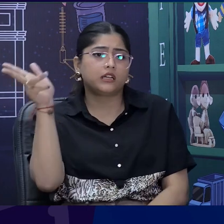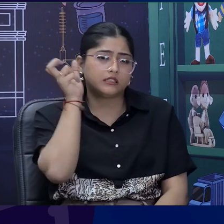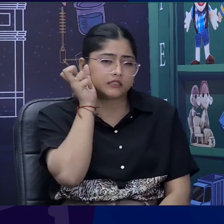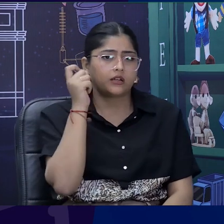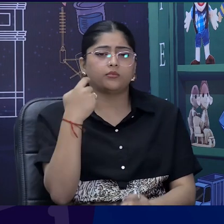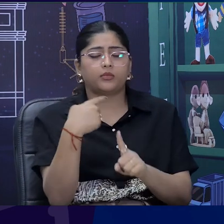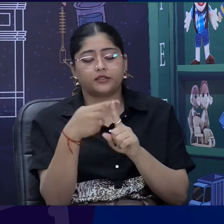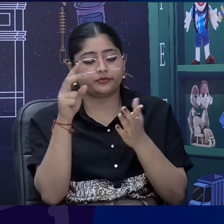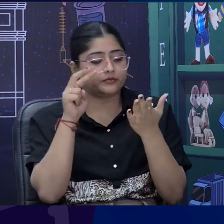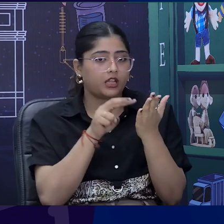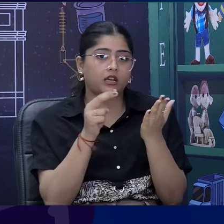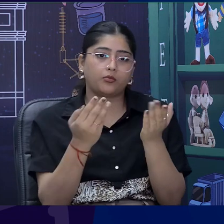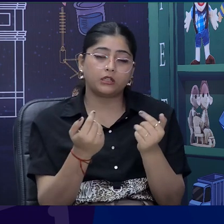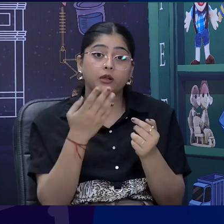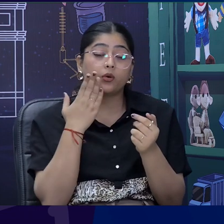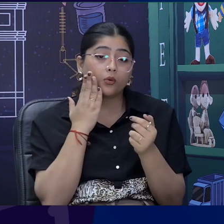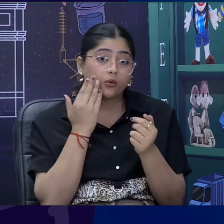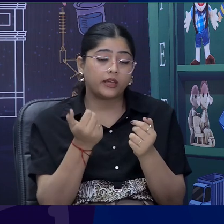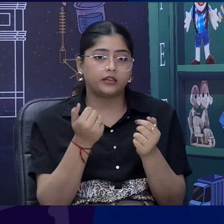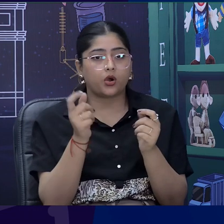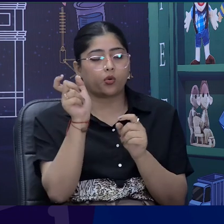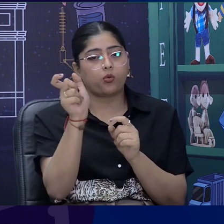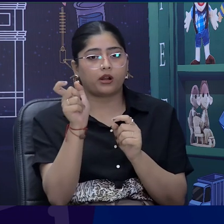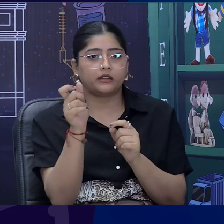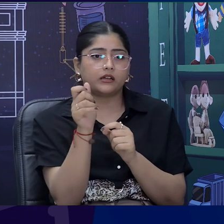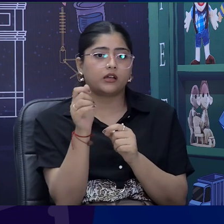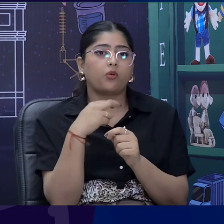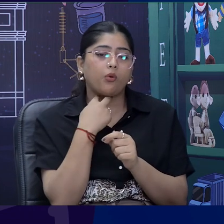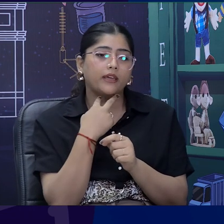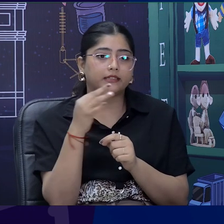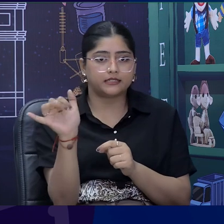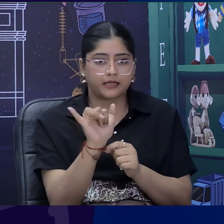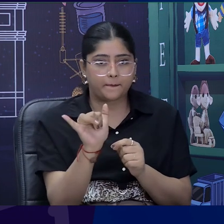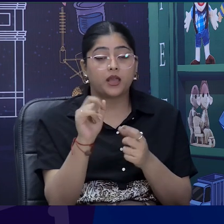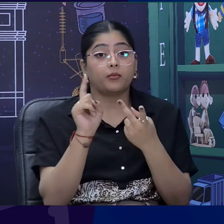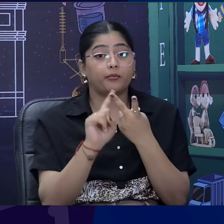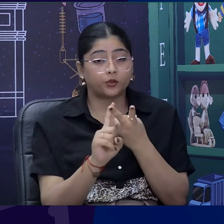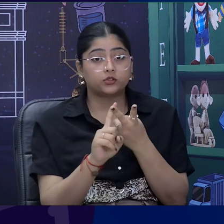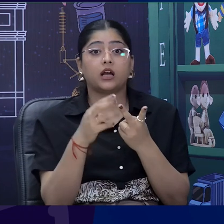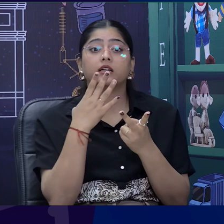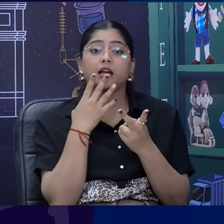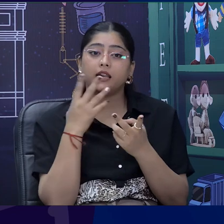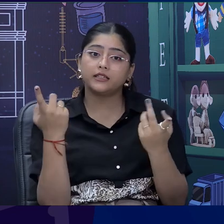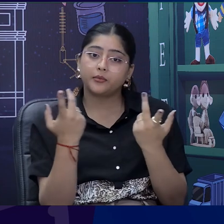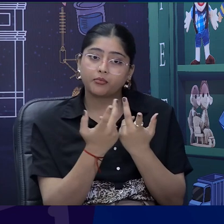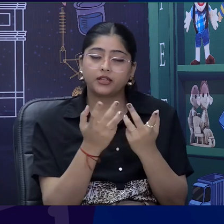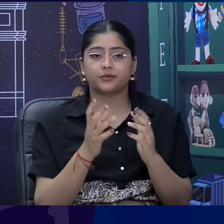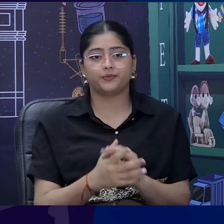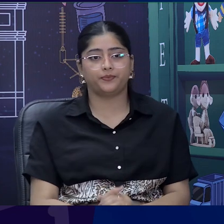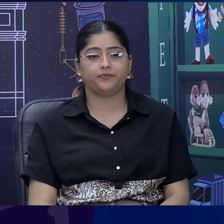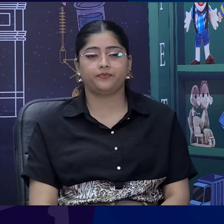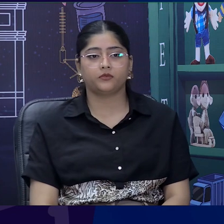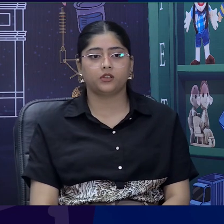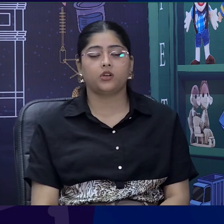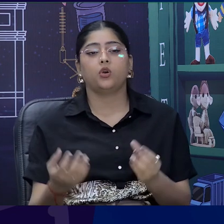audio and visual mode both modes are used while teaching them these words. Okay. So, I also have few